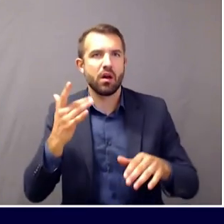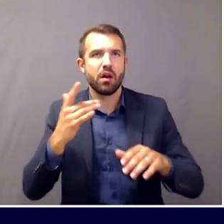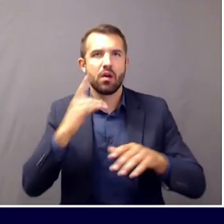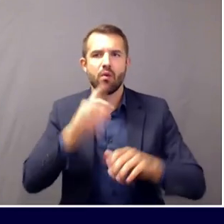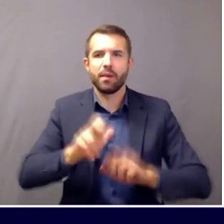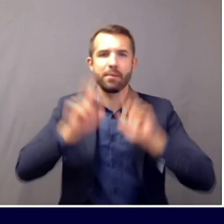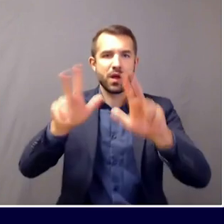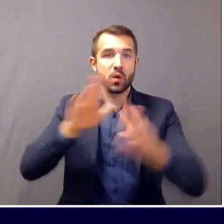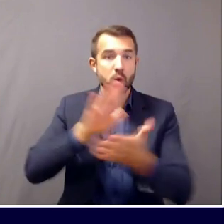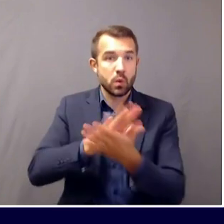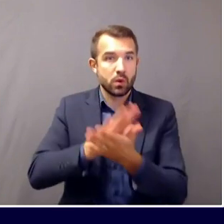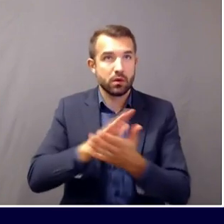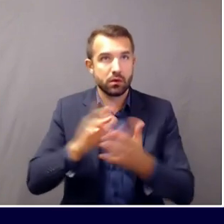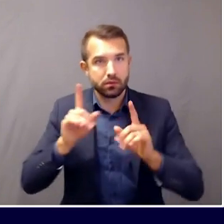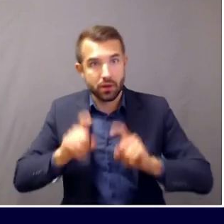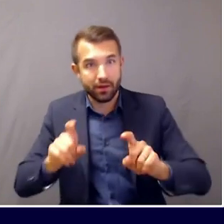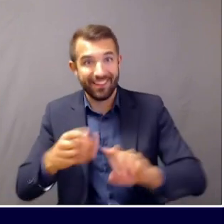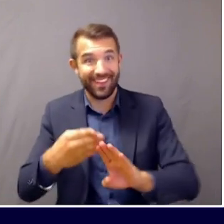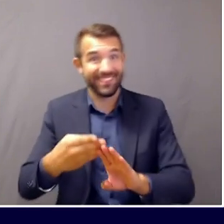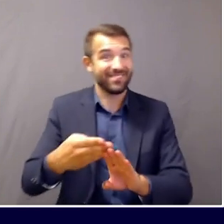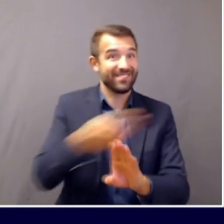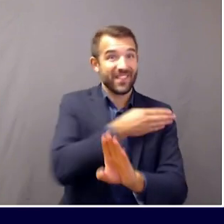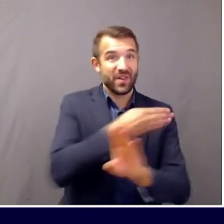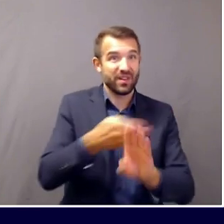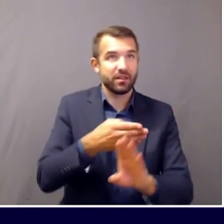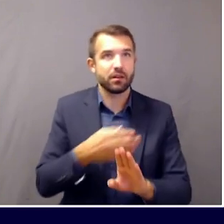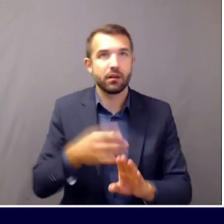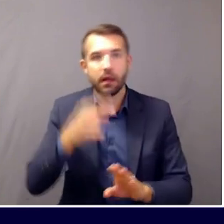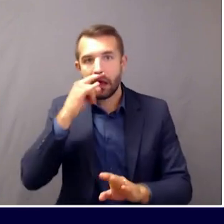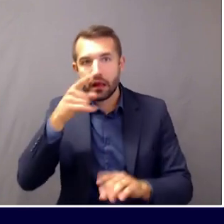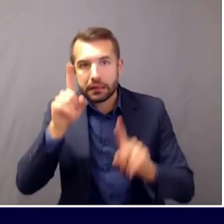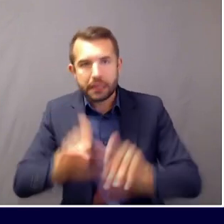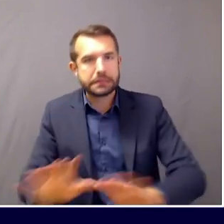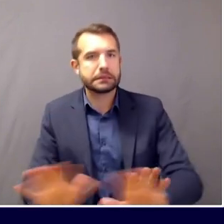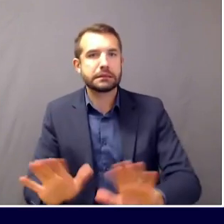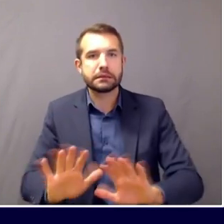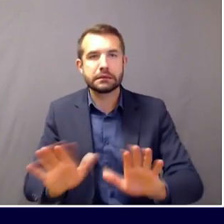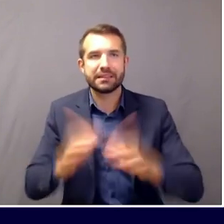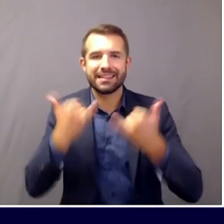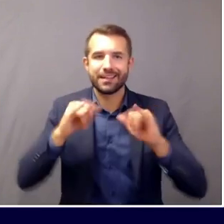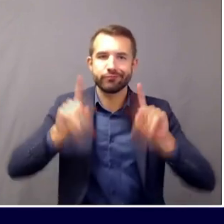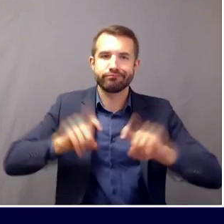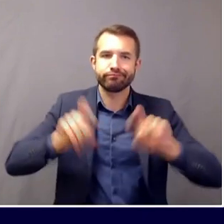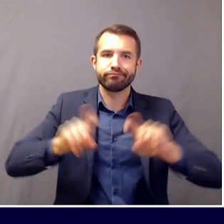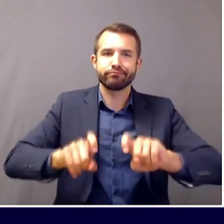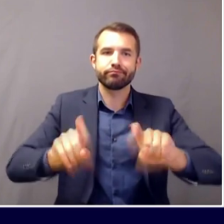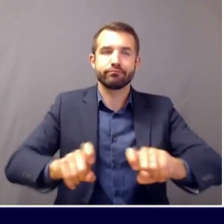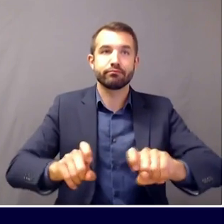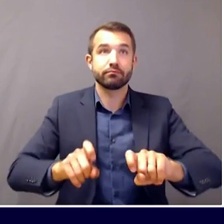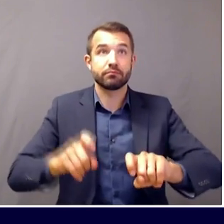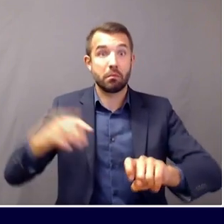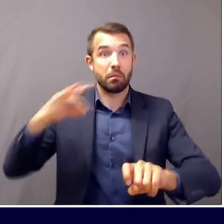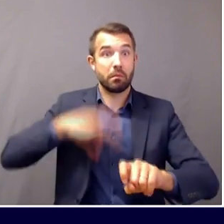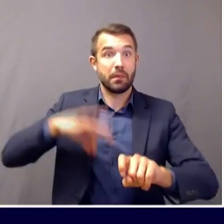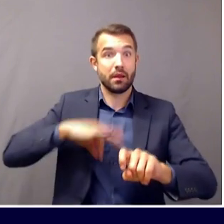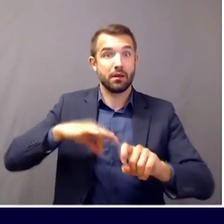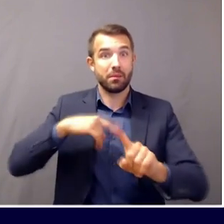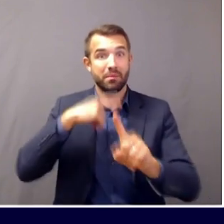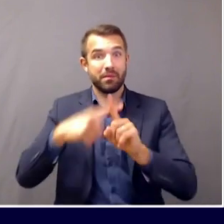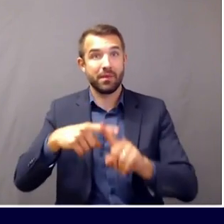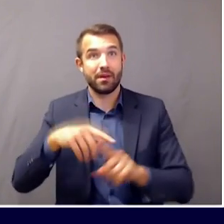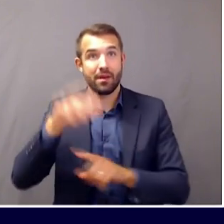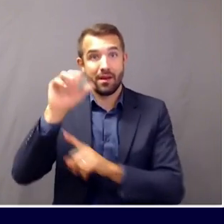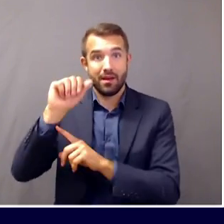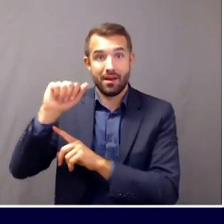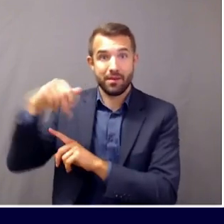unanswered questions both in our data as well as in the AAP report. It's certainly a numerical increase on paper. But the